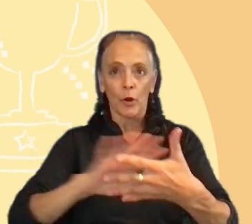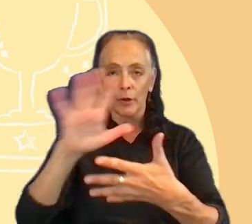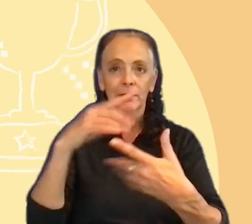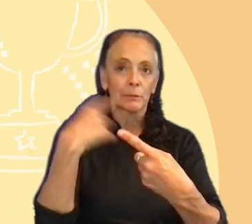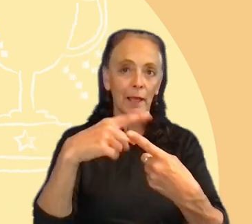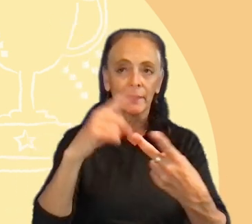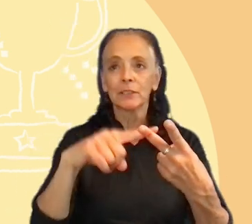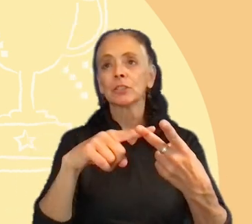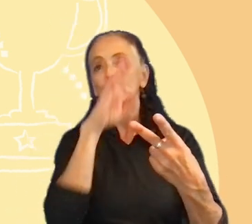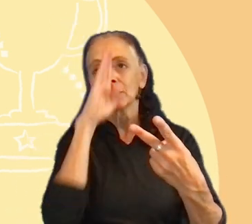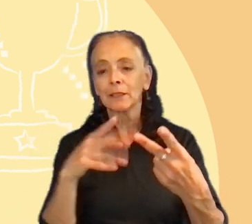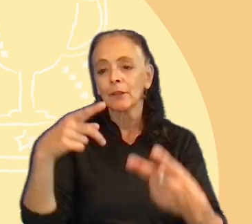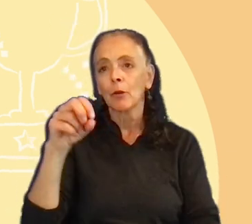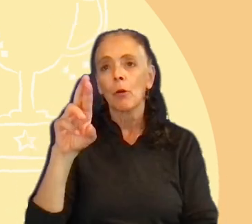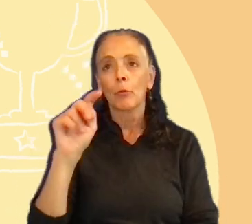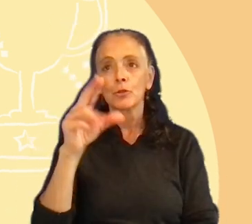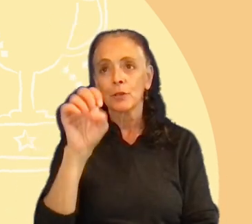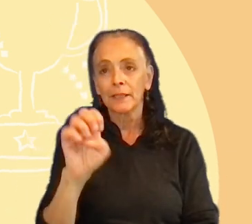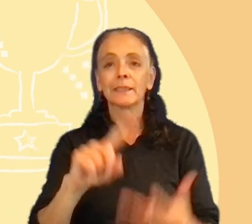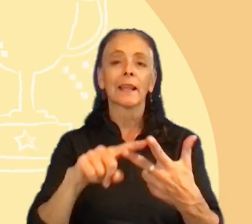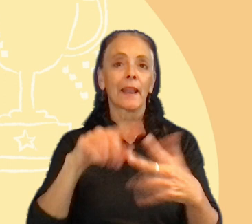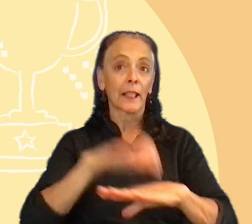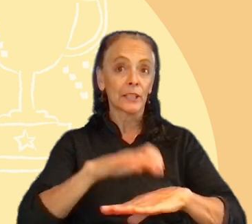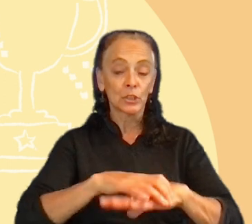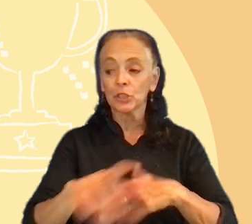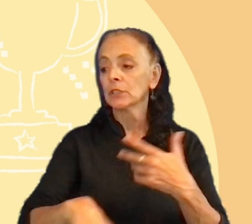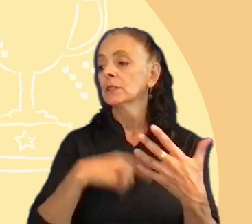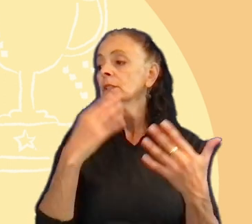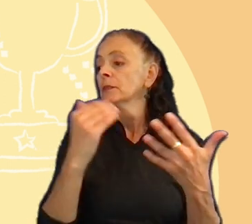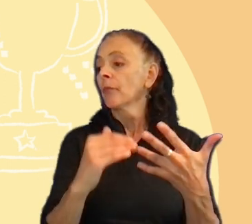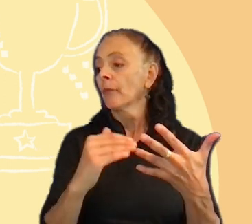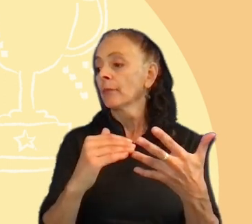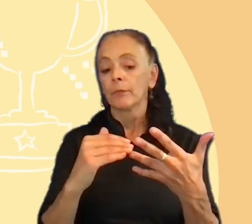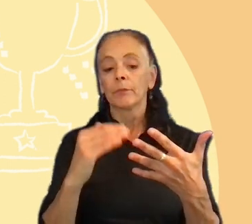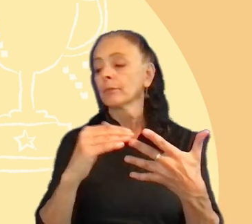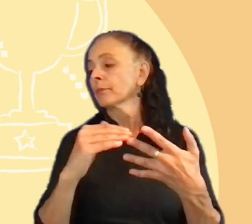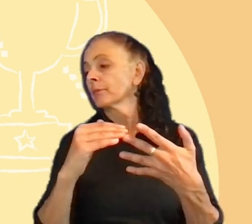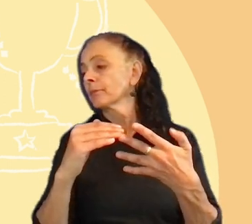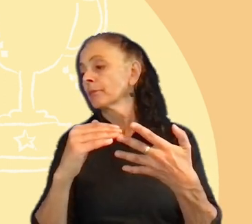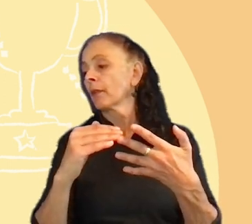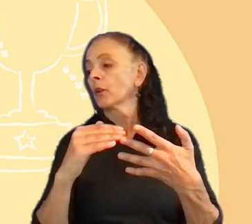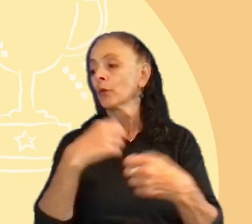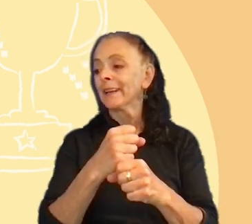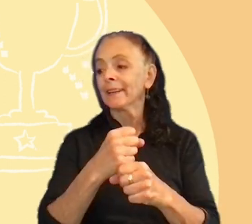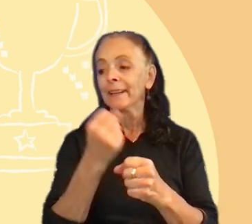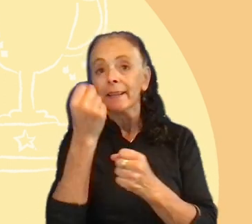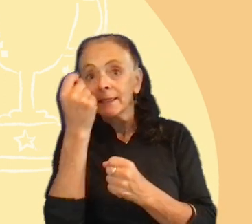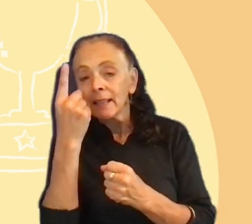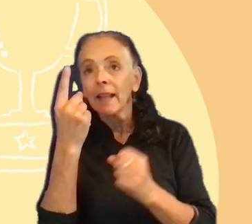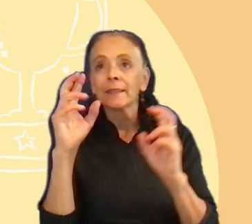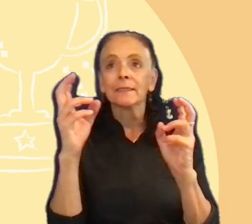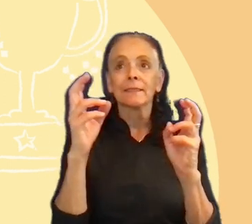Brazilian Portuguese and English. We created the insights and how might we and had a table